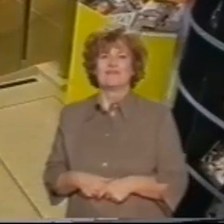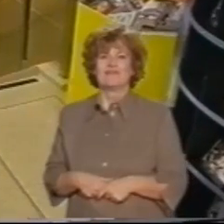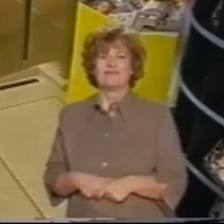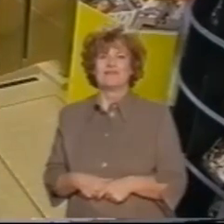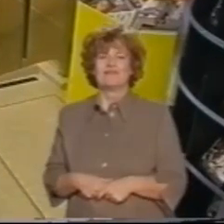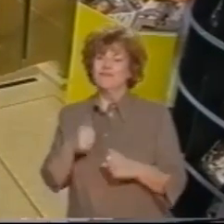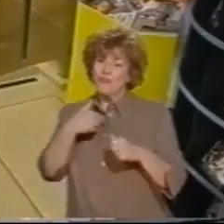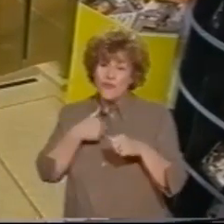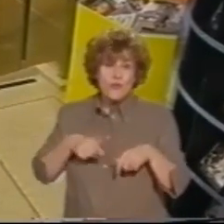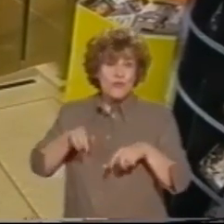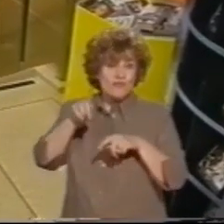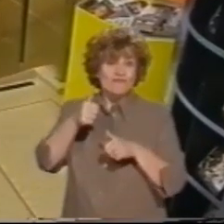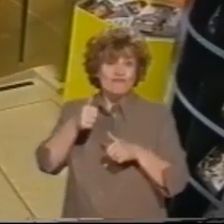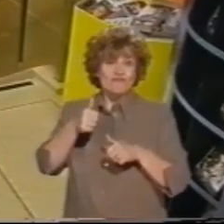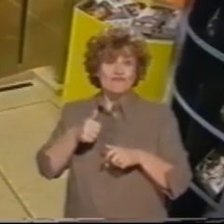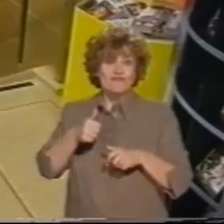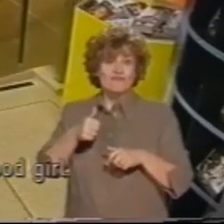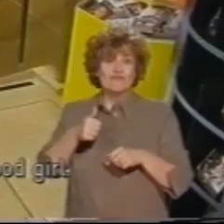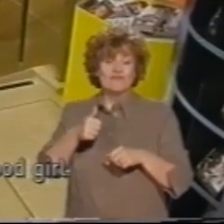Wait.